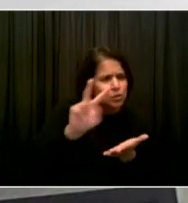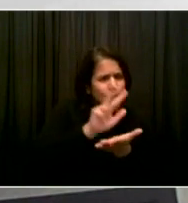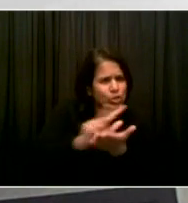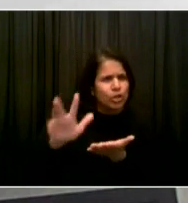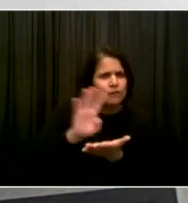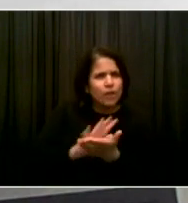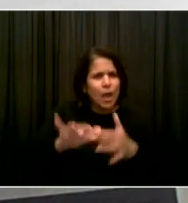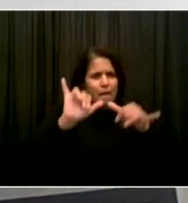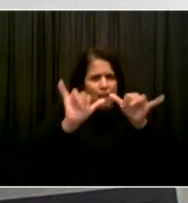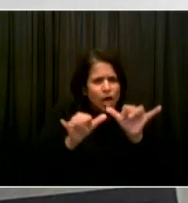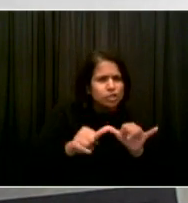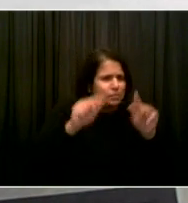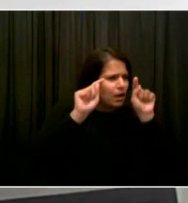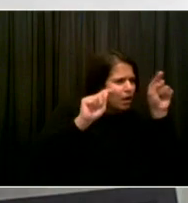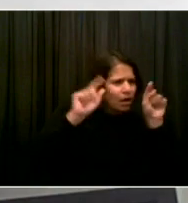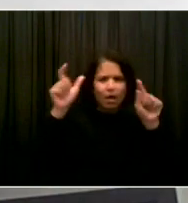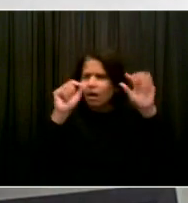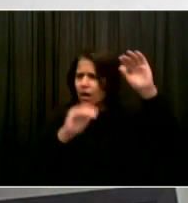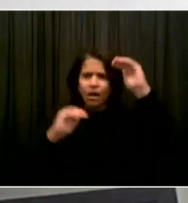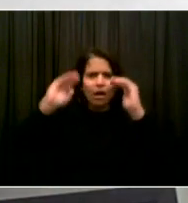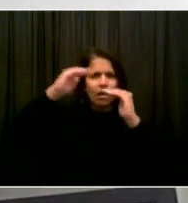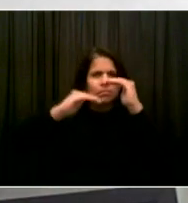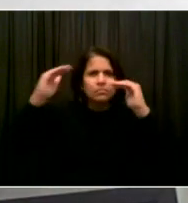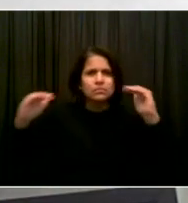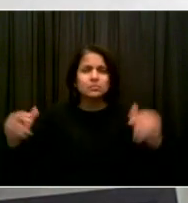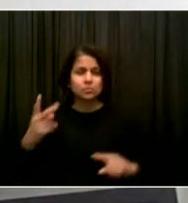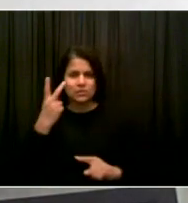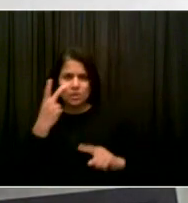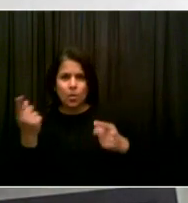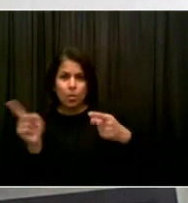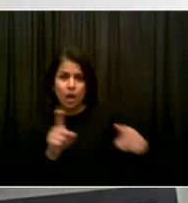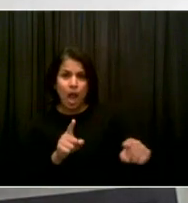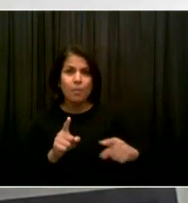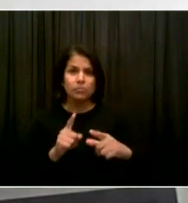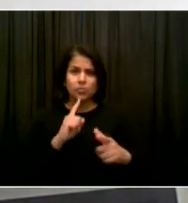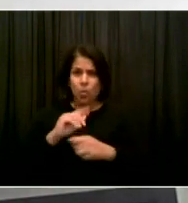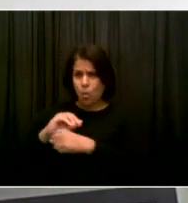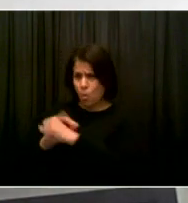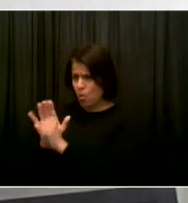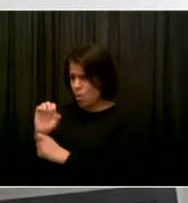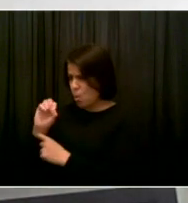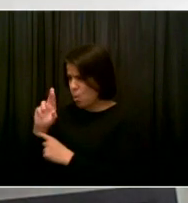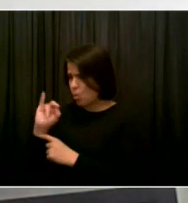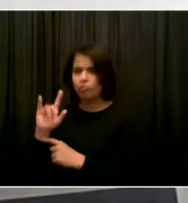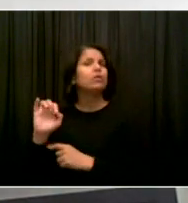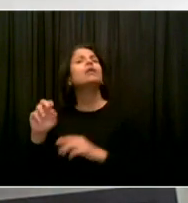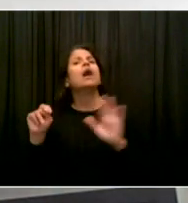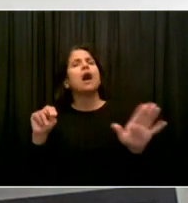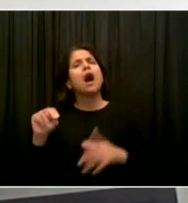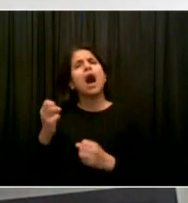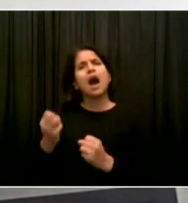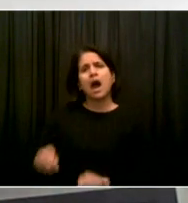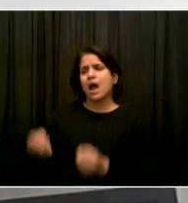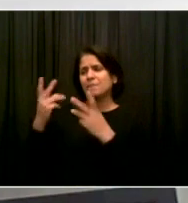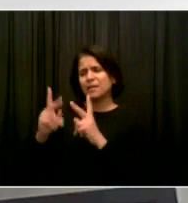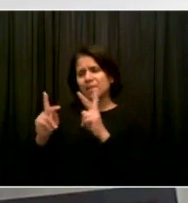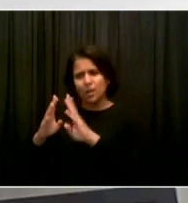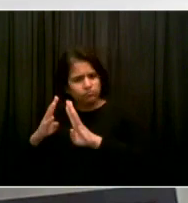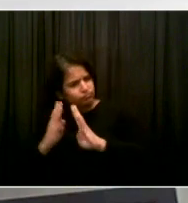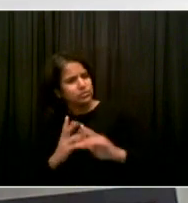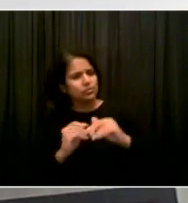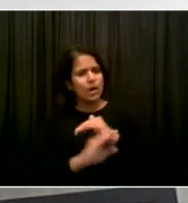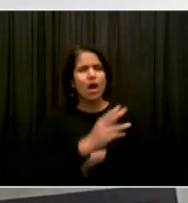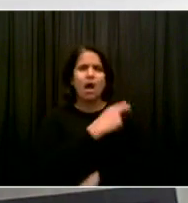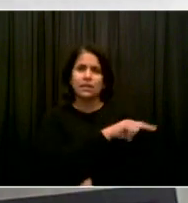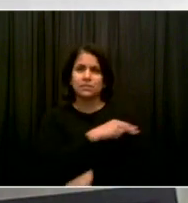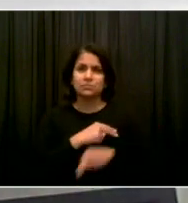COVID wind up sick enough to be in the hospital. But I can assure you, sir, that all of our hospitals have